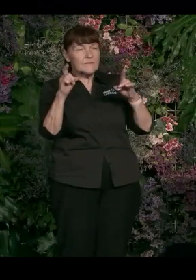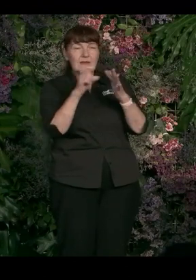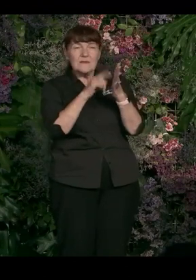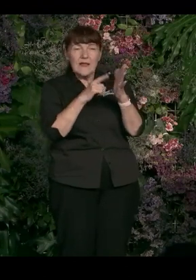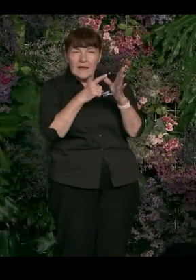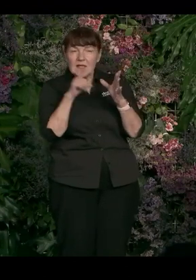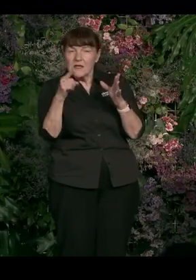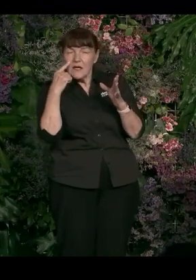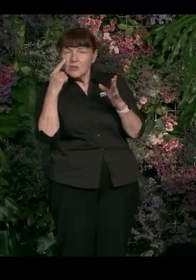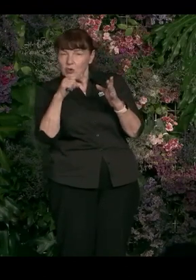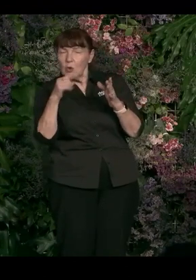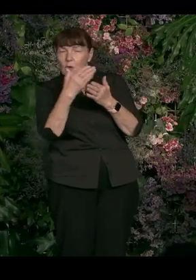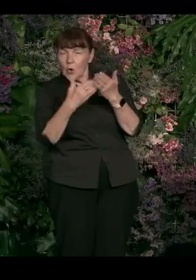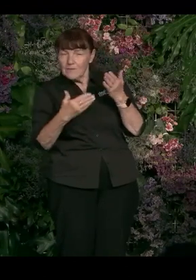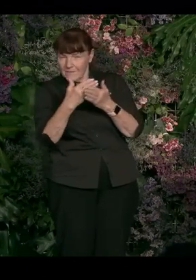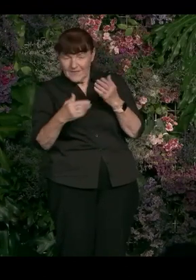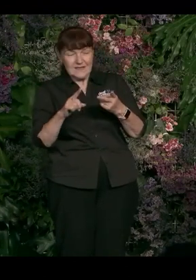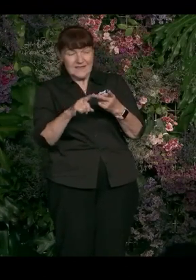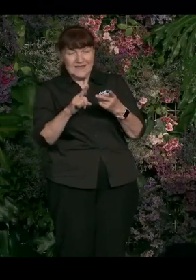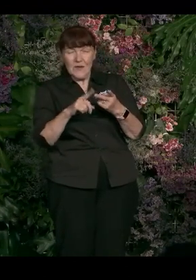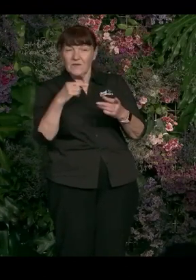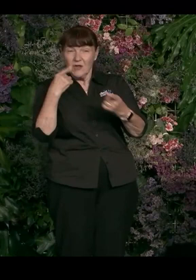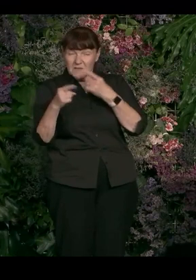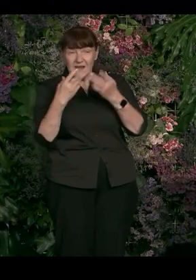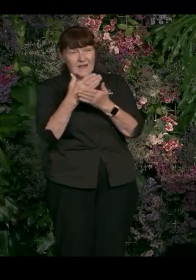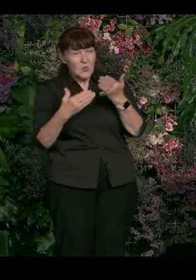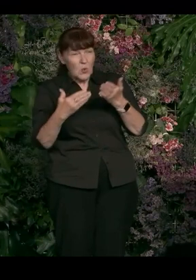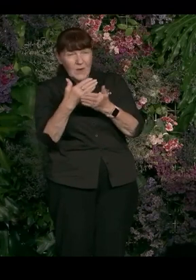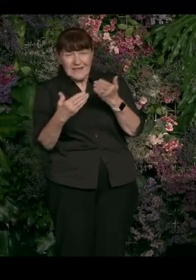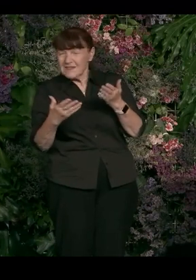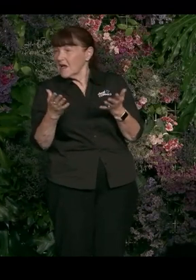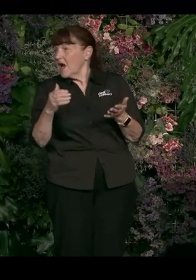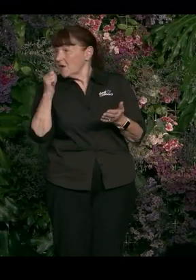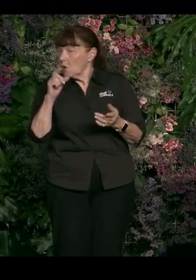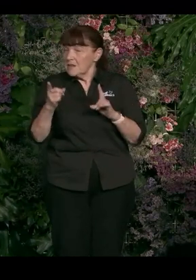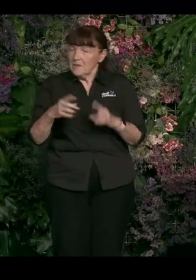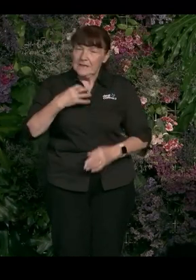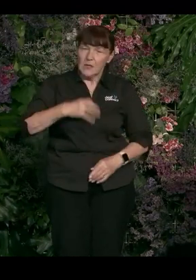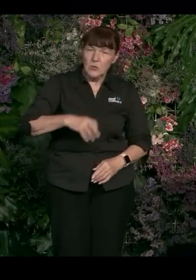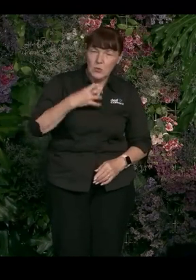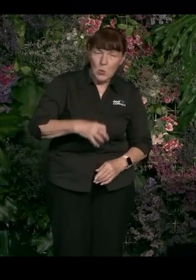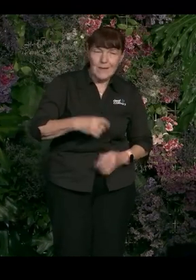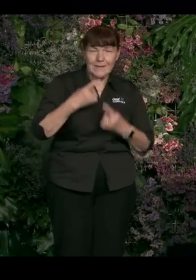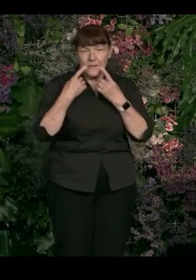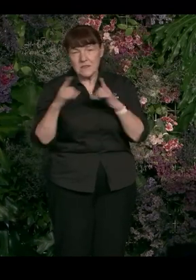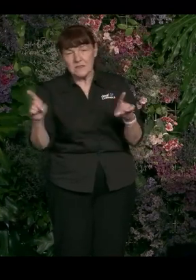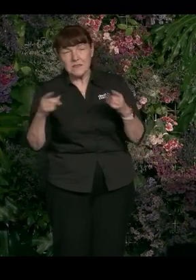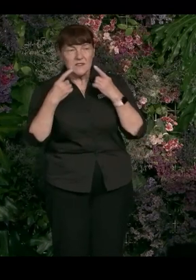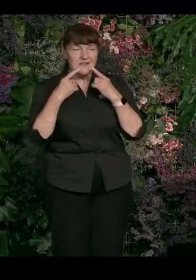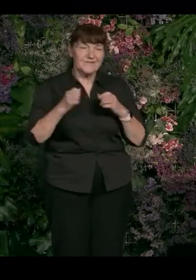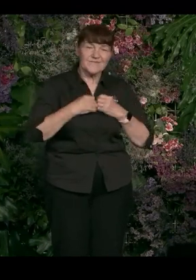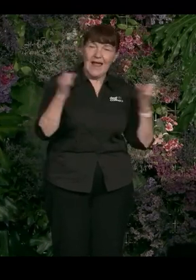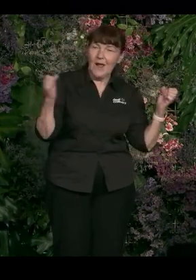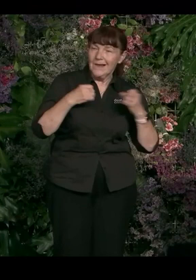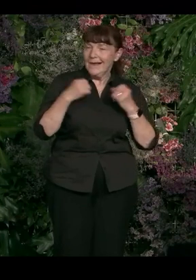then have conversations and stories, that's the second point. We have to keep telling our stories. I know it's kind of annoying to have to keep telling your coming out story all the